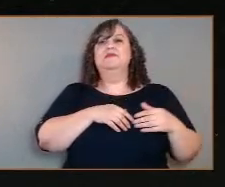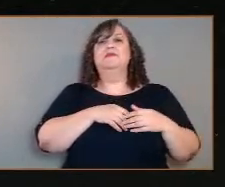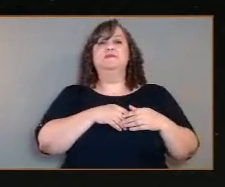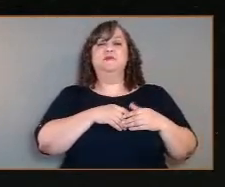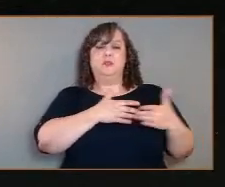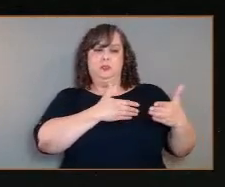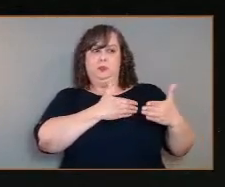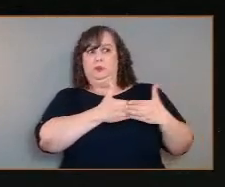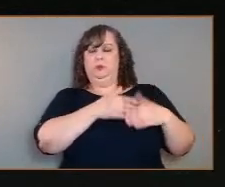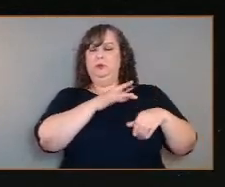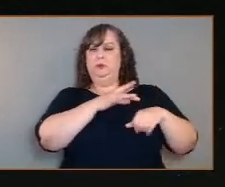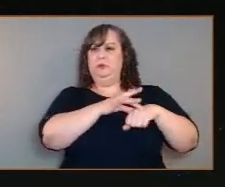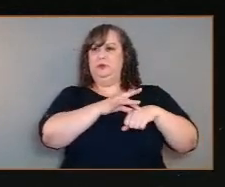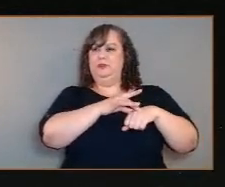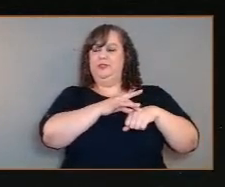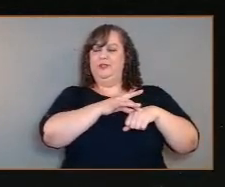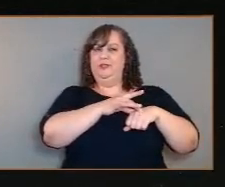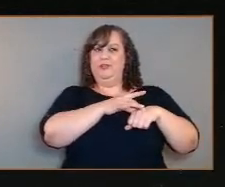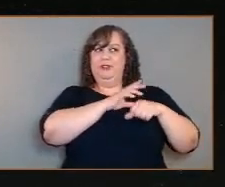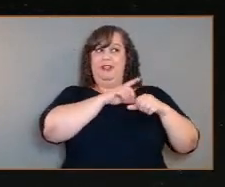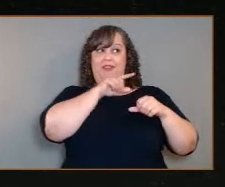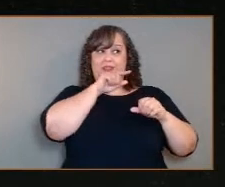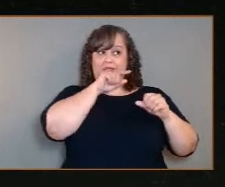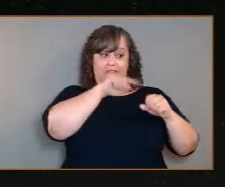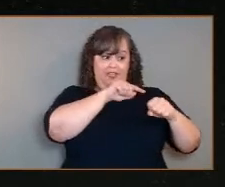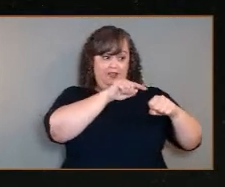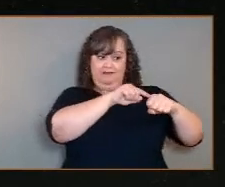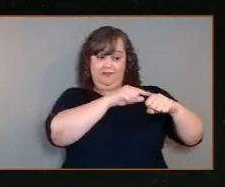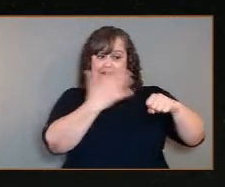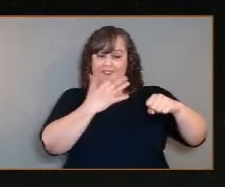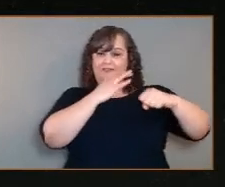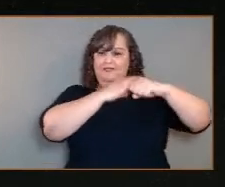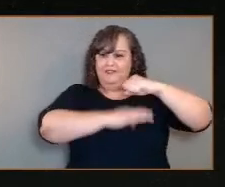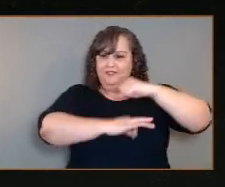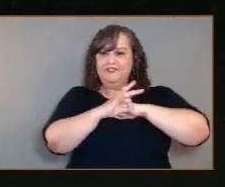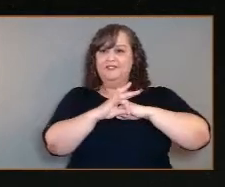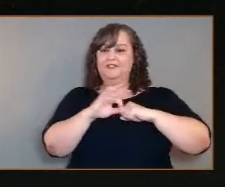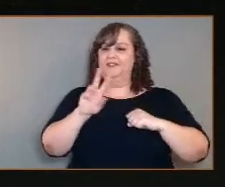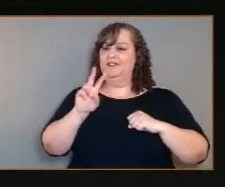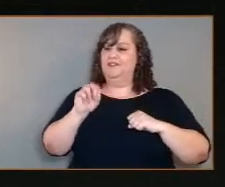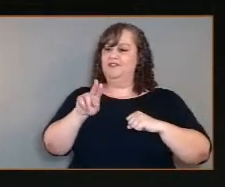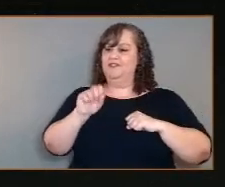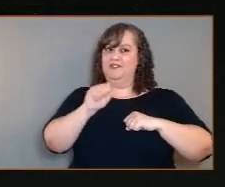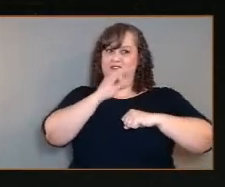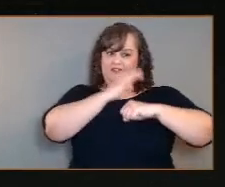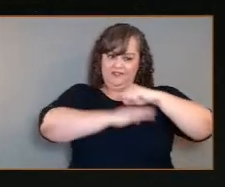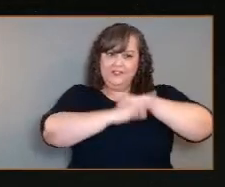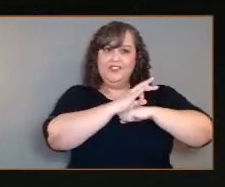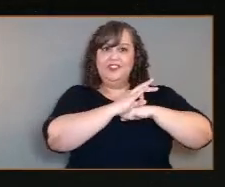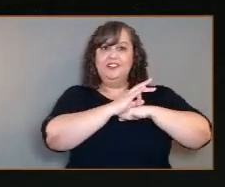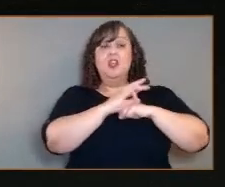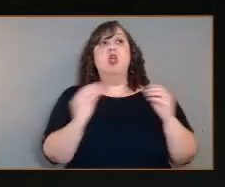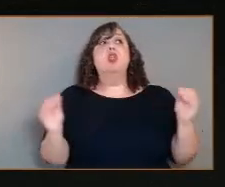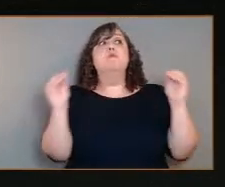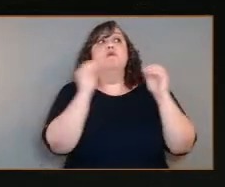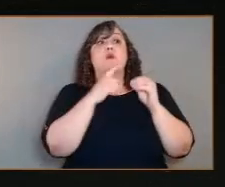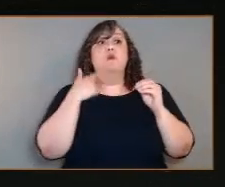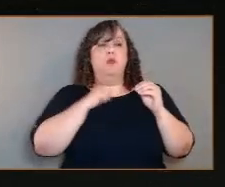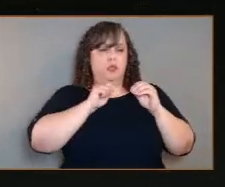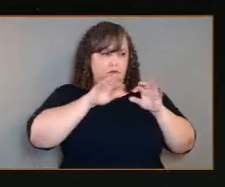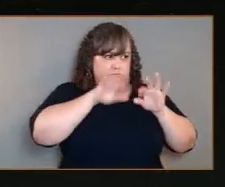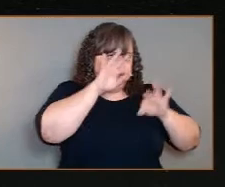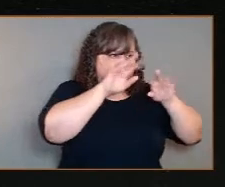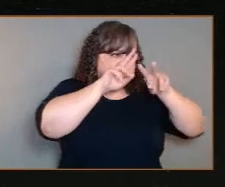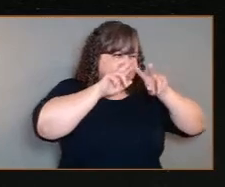This planet is Venus. And the more mysteries we can unravel here, the more answers we can find out there.